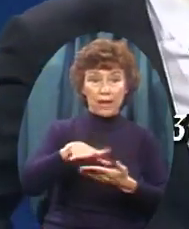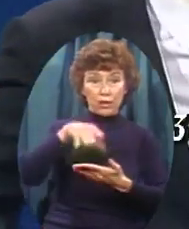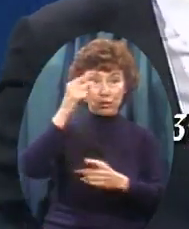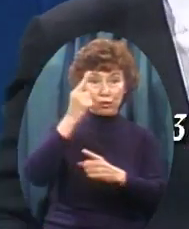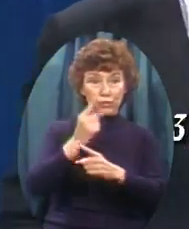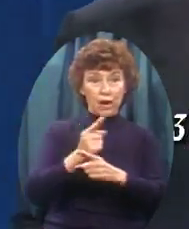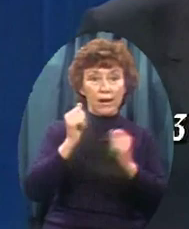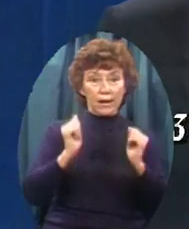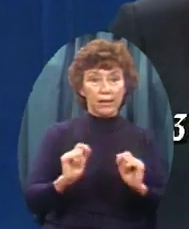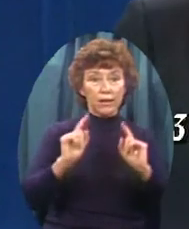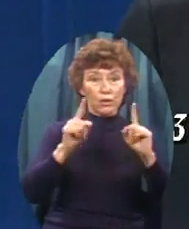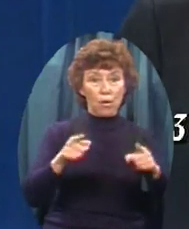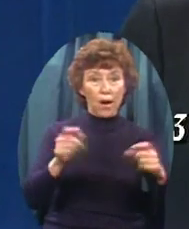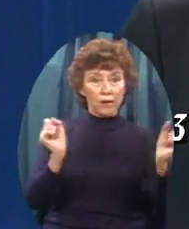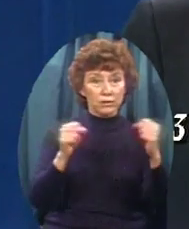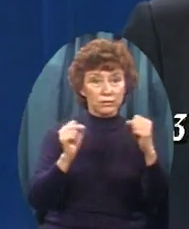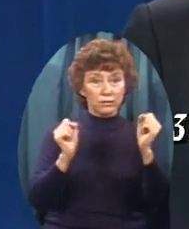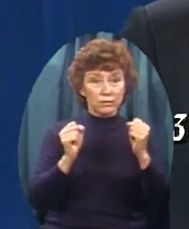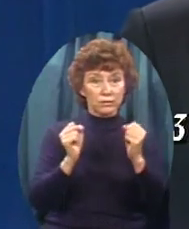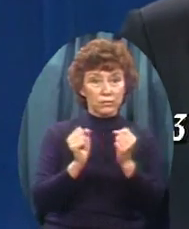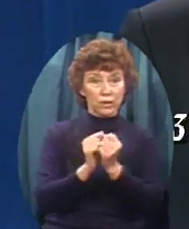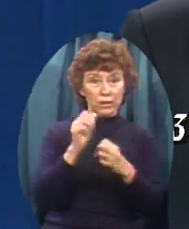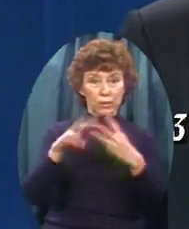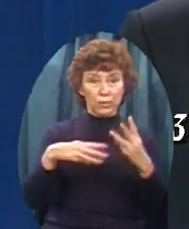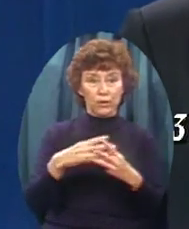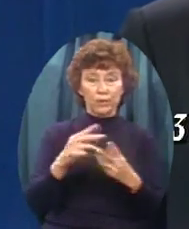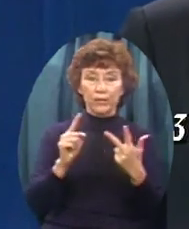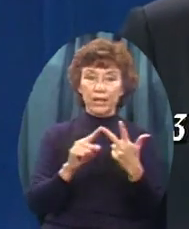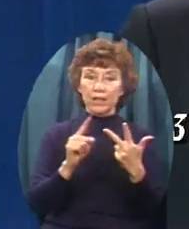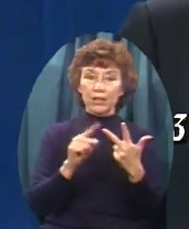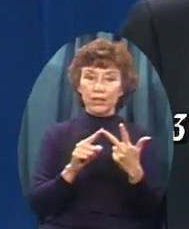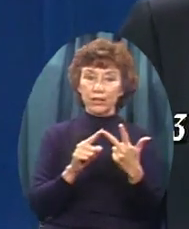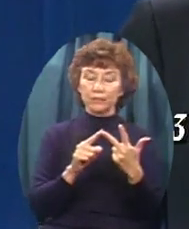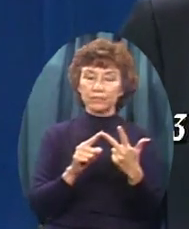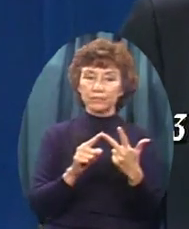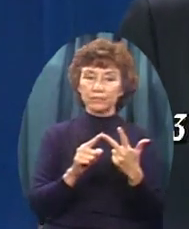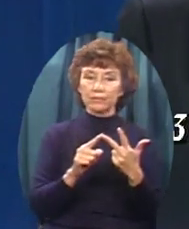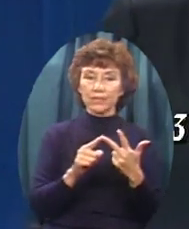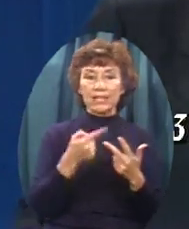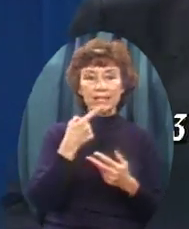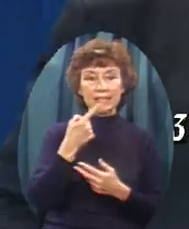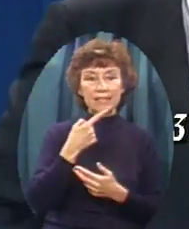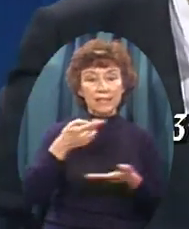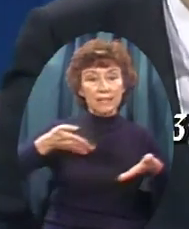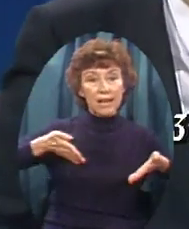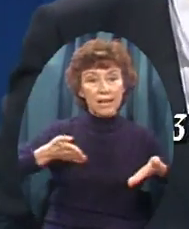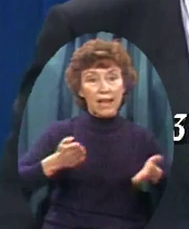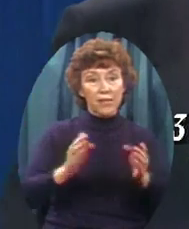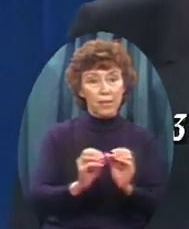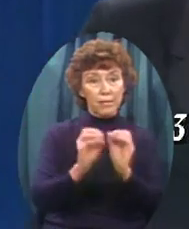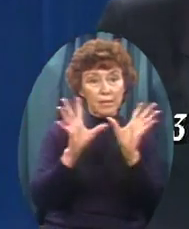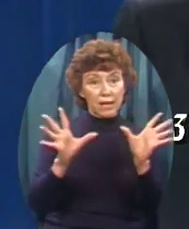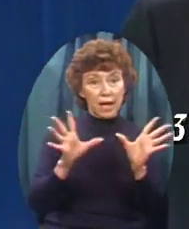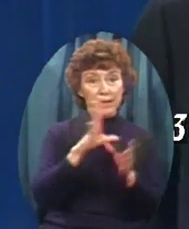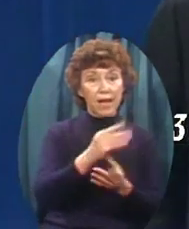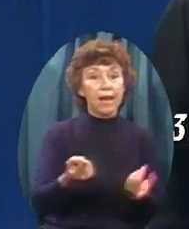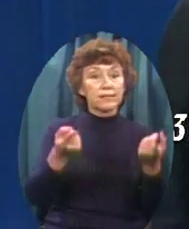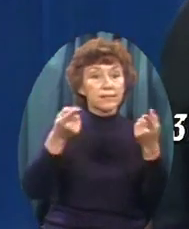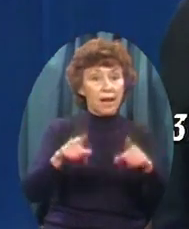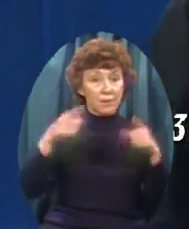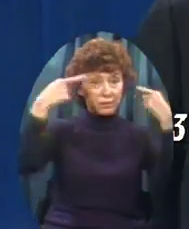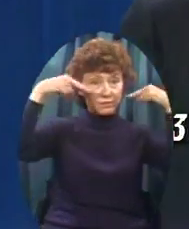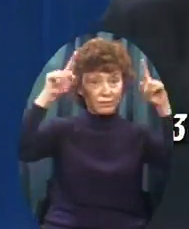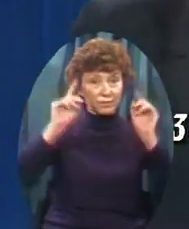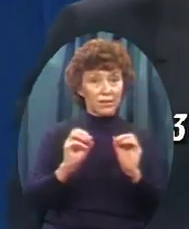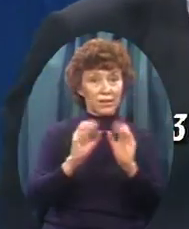In those first verses Of the Bible He said Let there be light And there was light The controversy Is where light comes